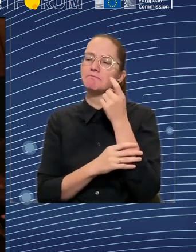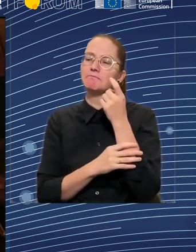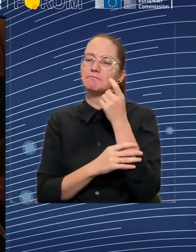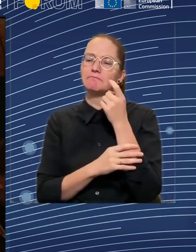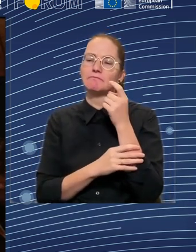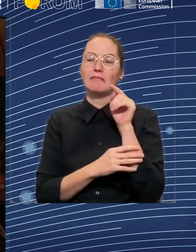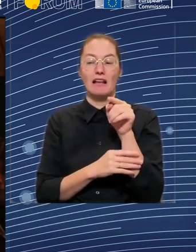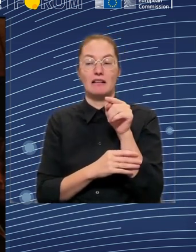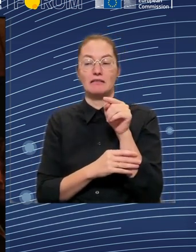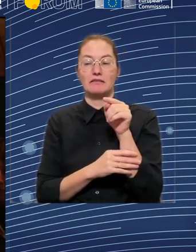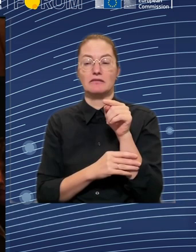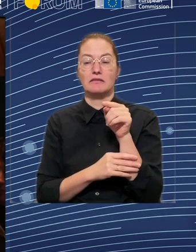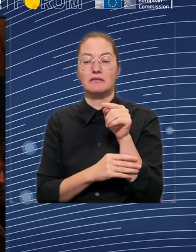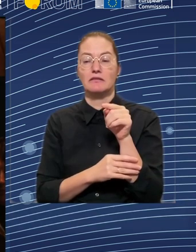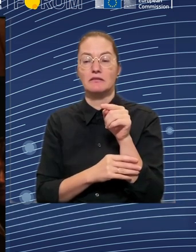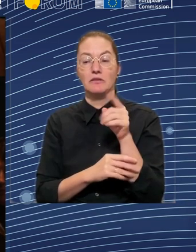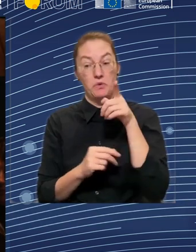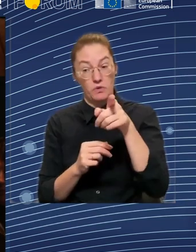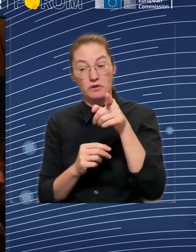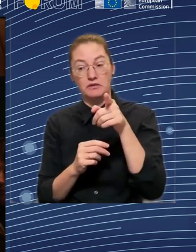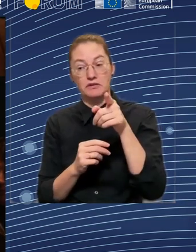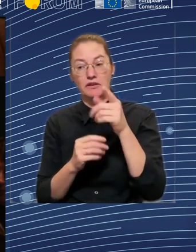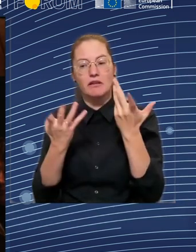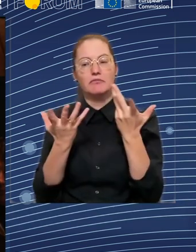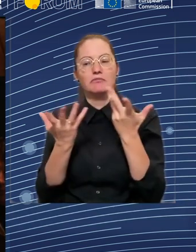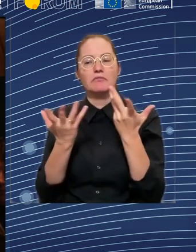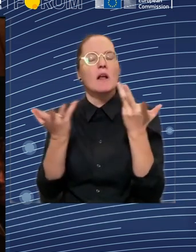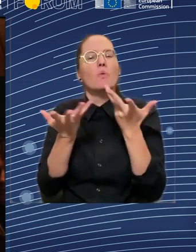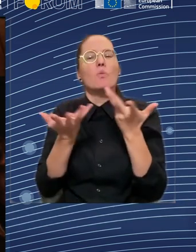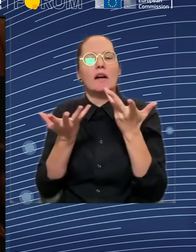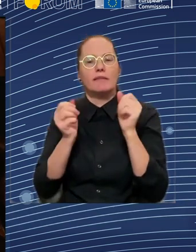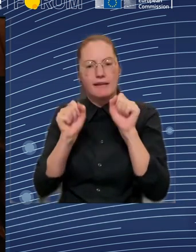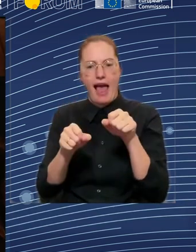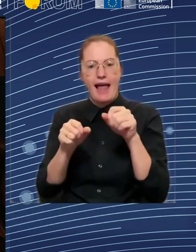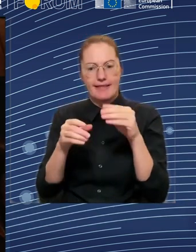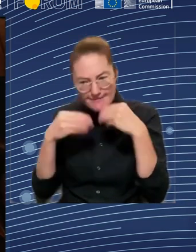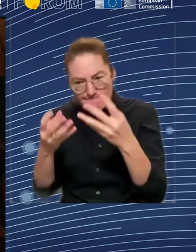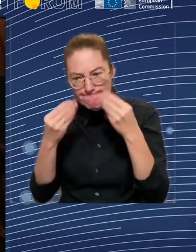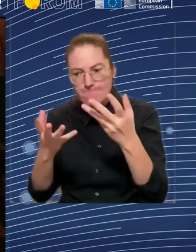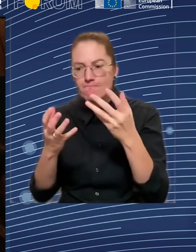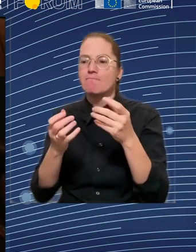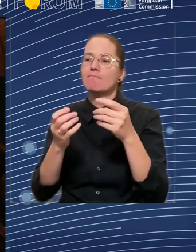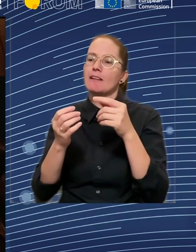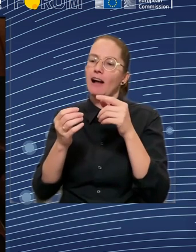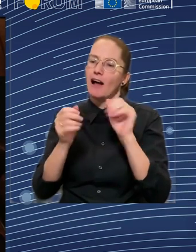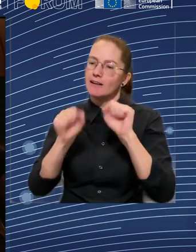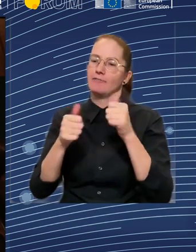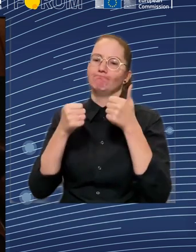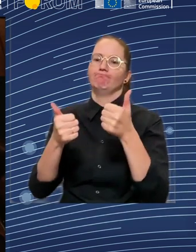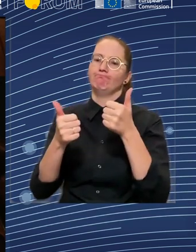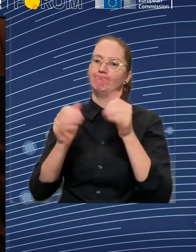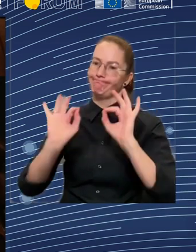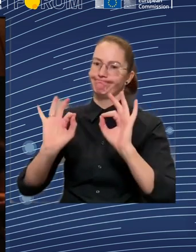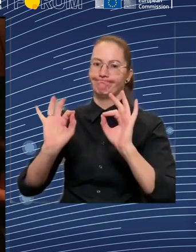or better welfare for the lower end of income distribution? Or what is your recipe